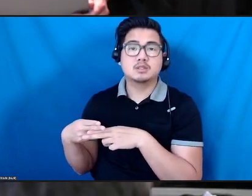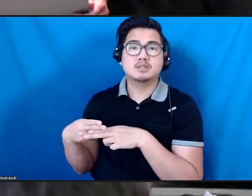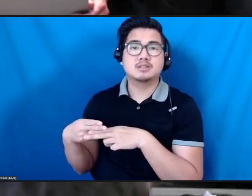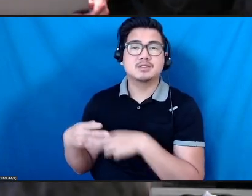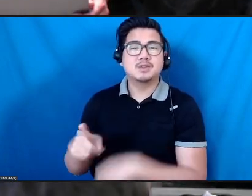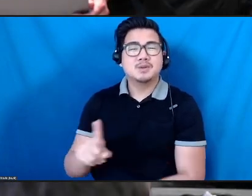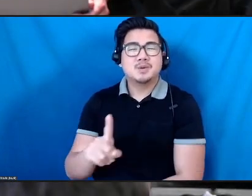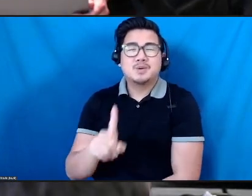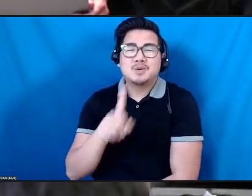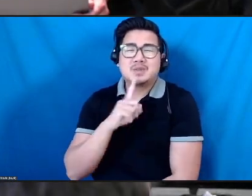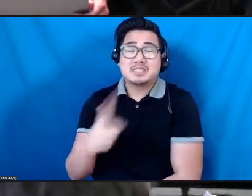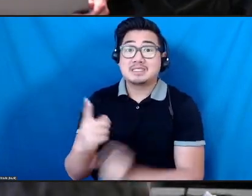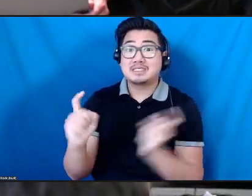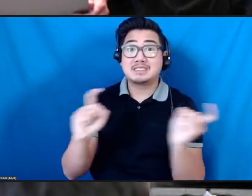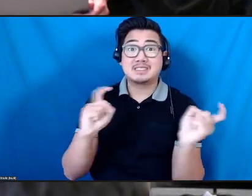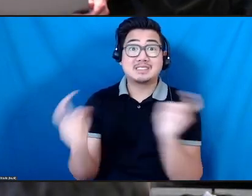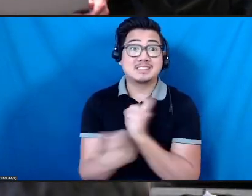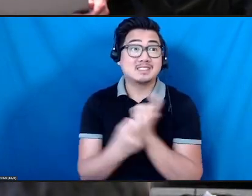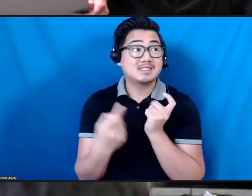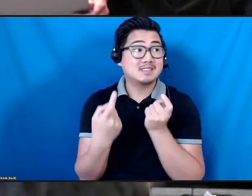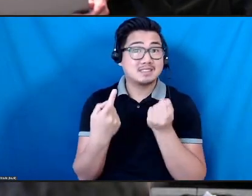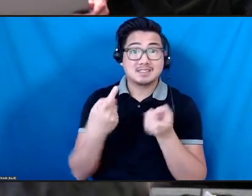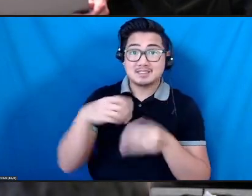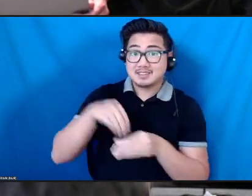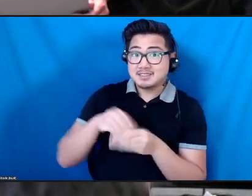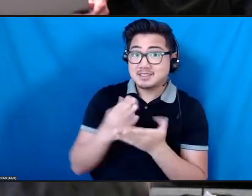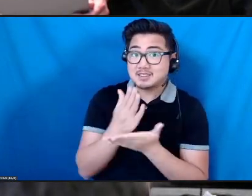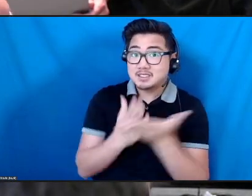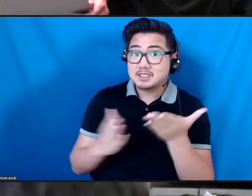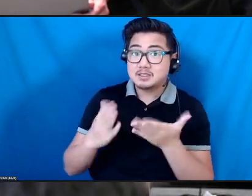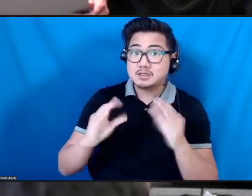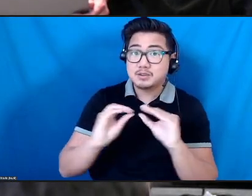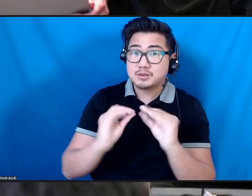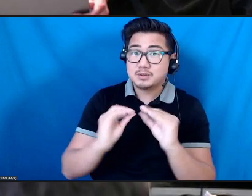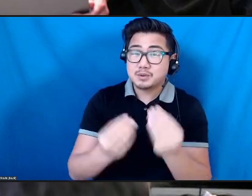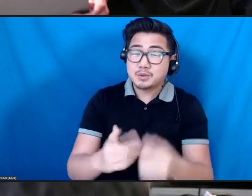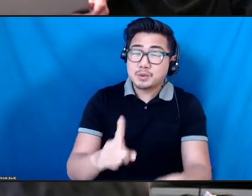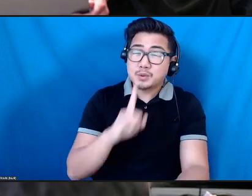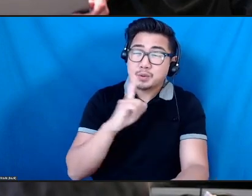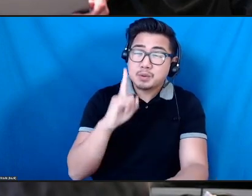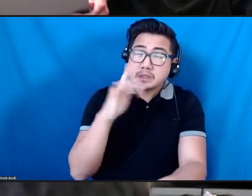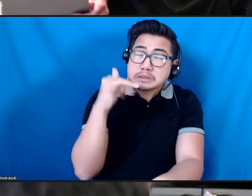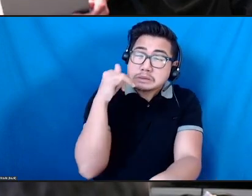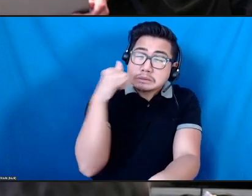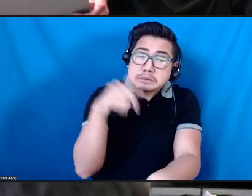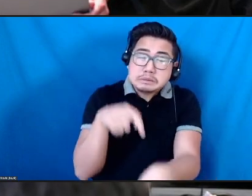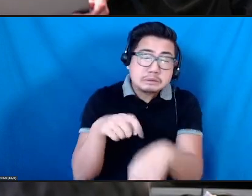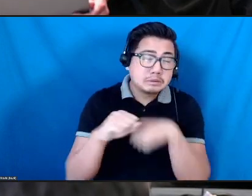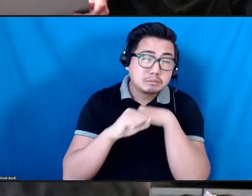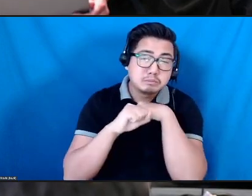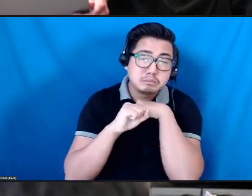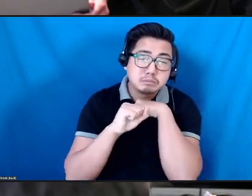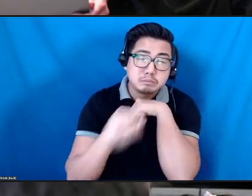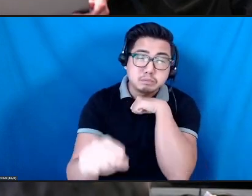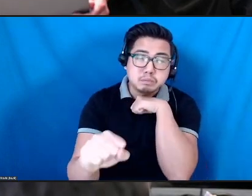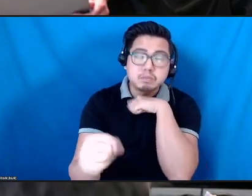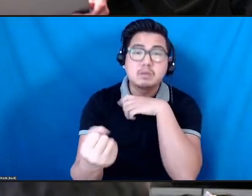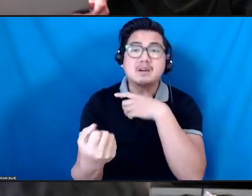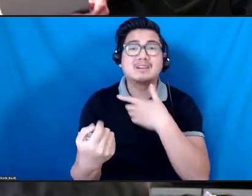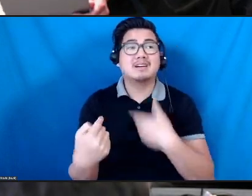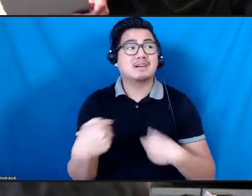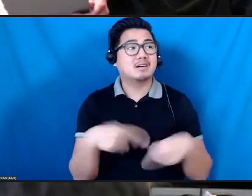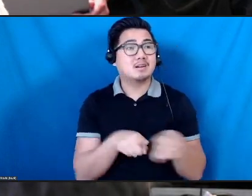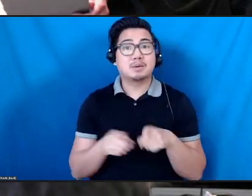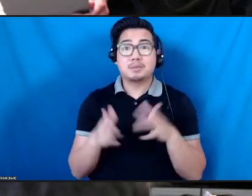change in some organizations, that as a creative producer who wants to put the artist's work forward,